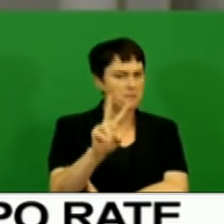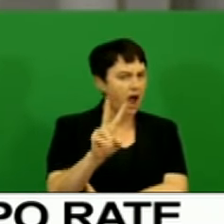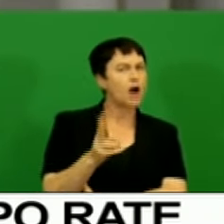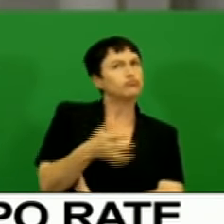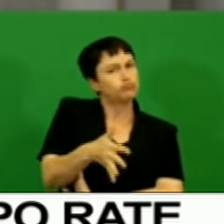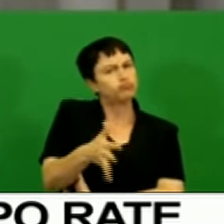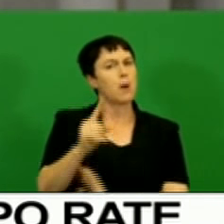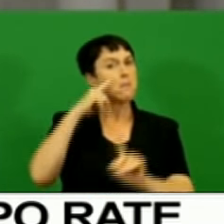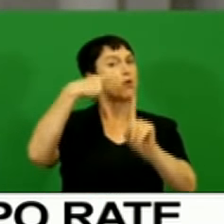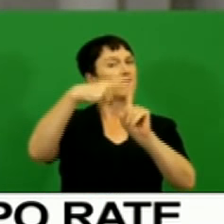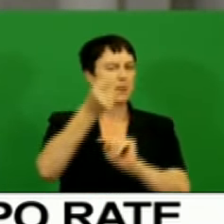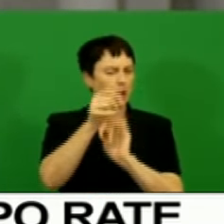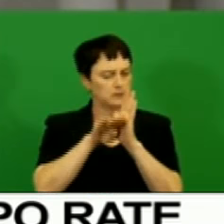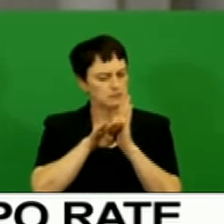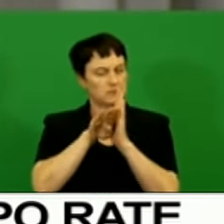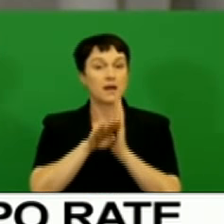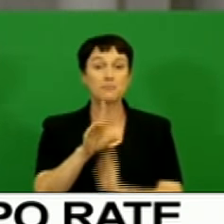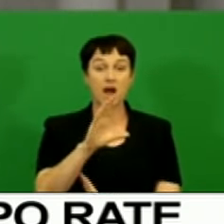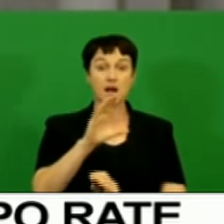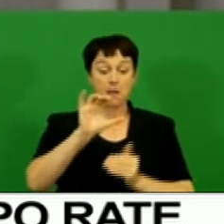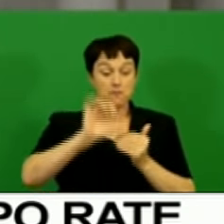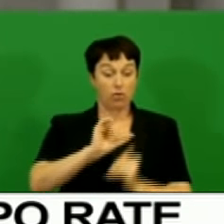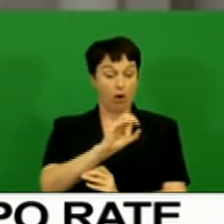a month-to-month deadline in October.